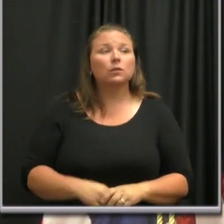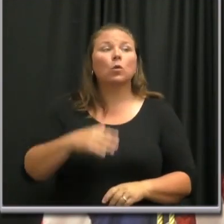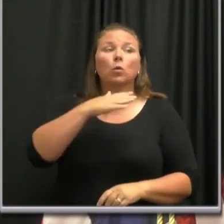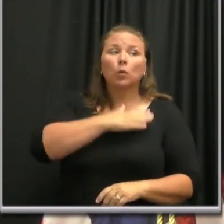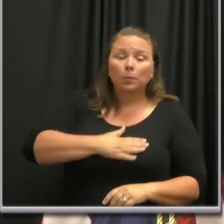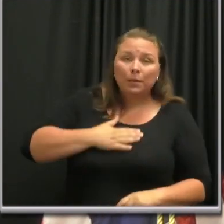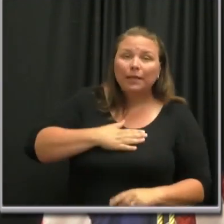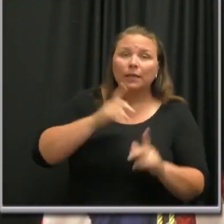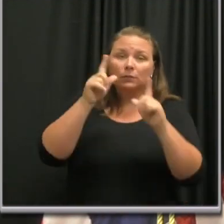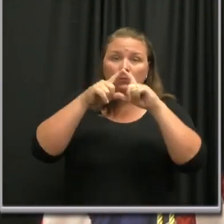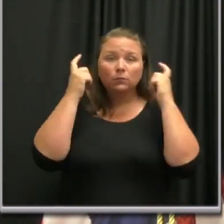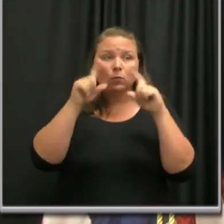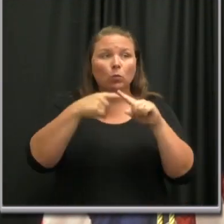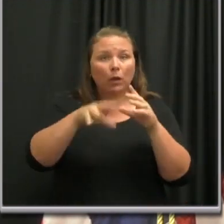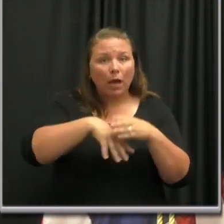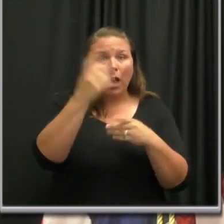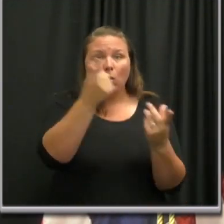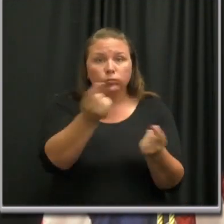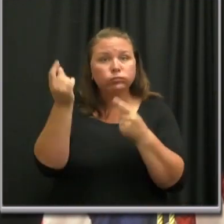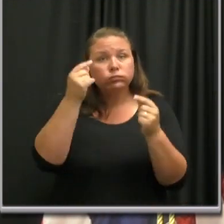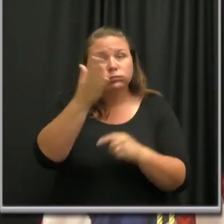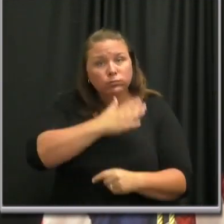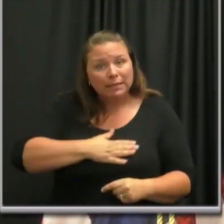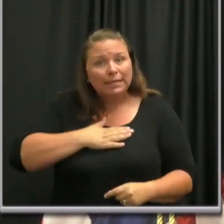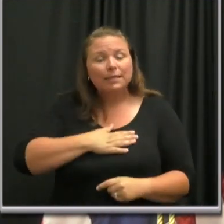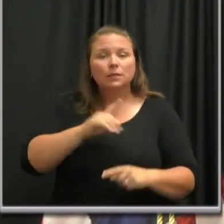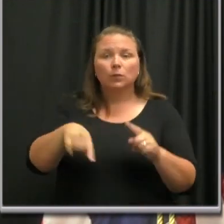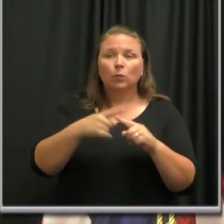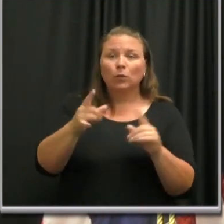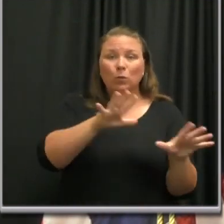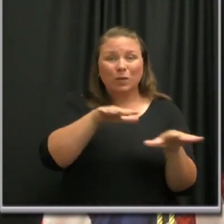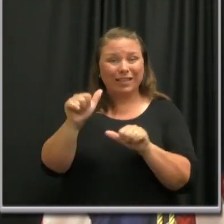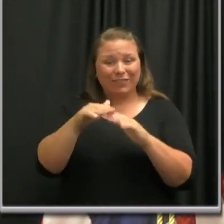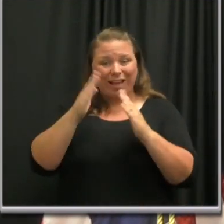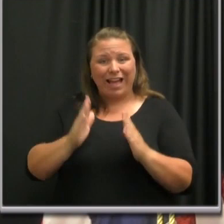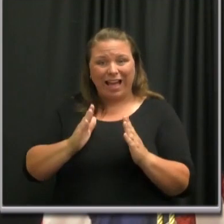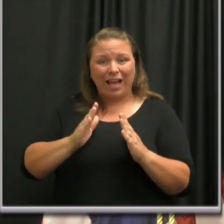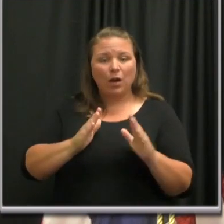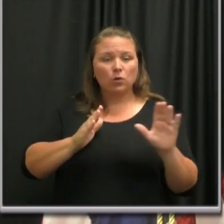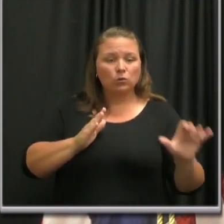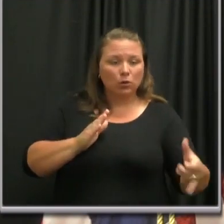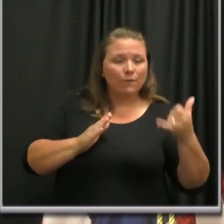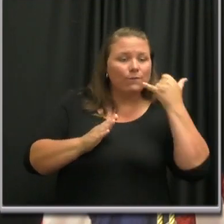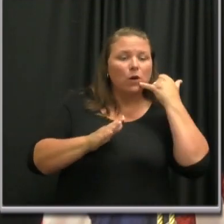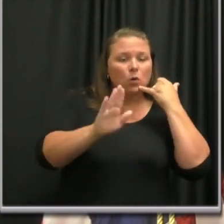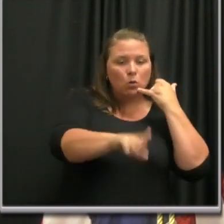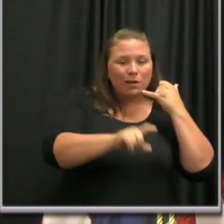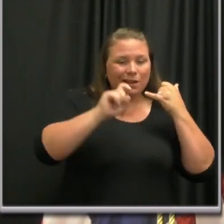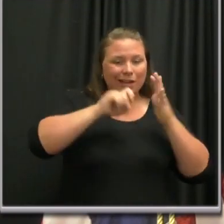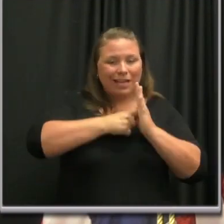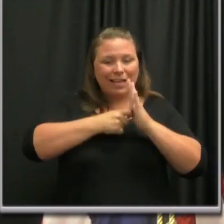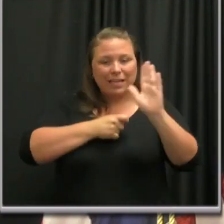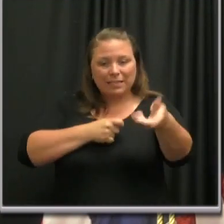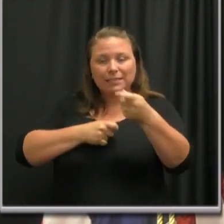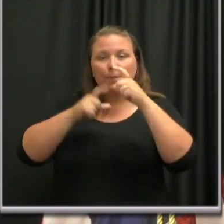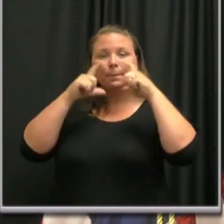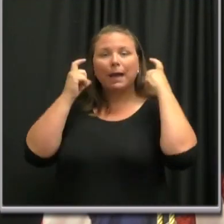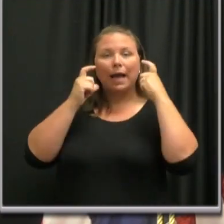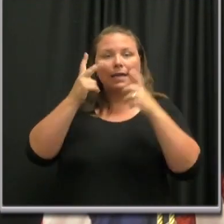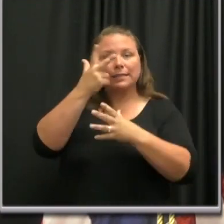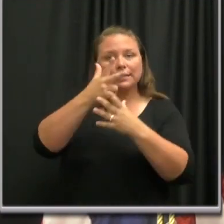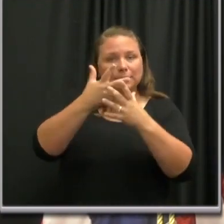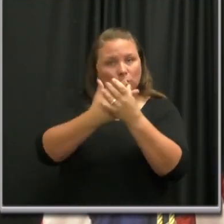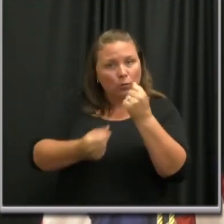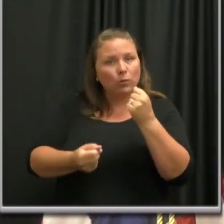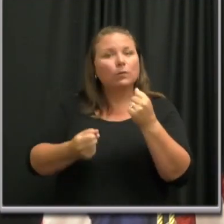please wear your mask when you go out. When you're heading out of the house, pick up your phone, pick up your keys, and make it a habit to pick up your mask